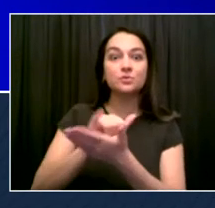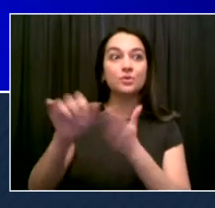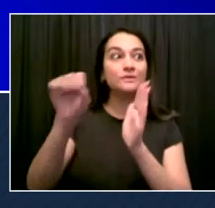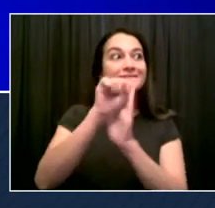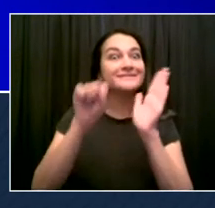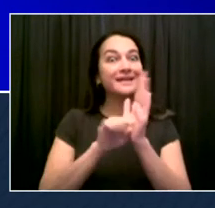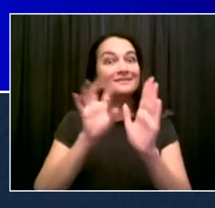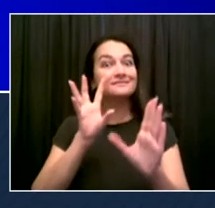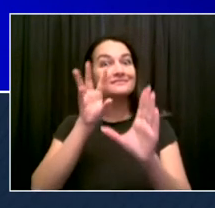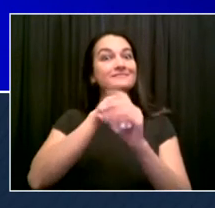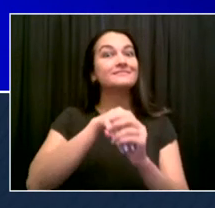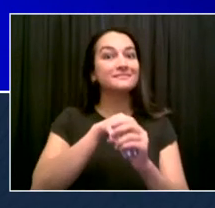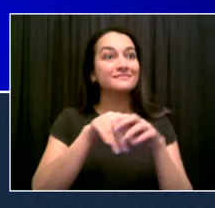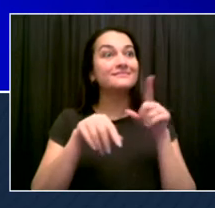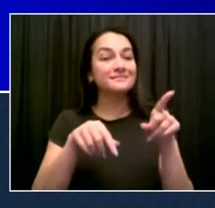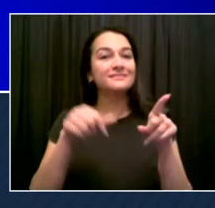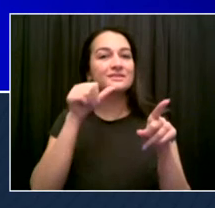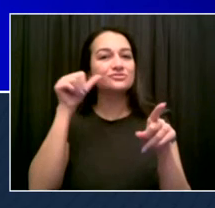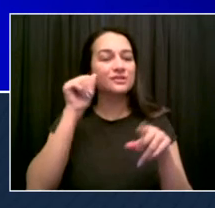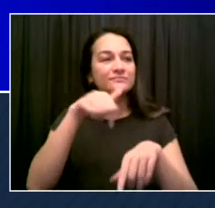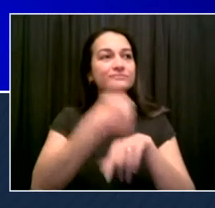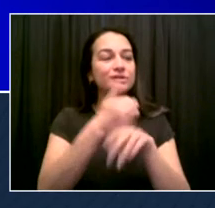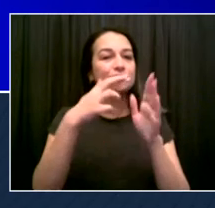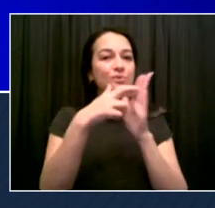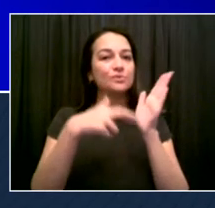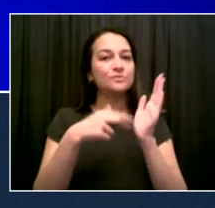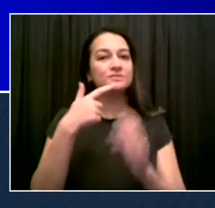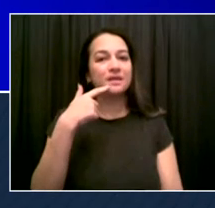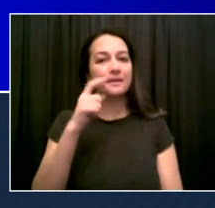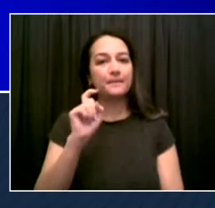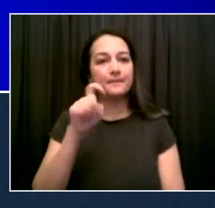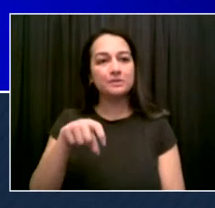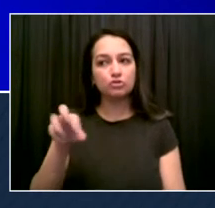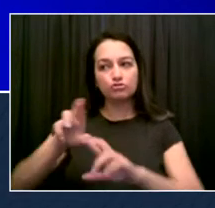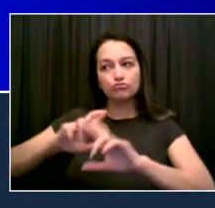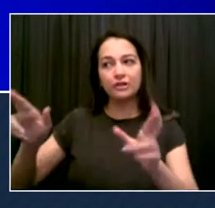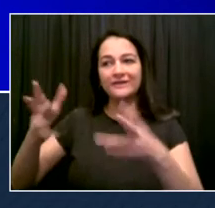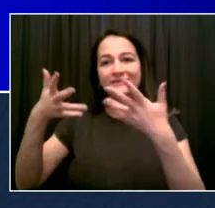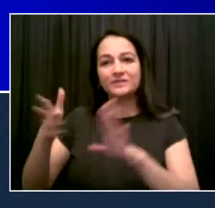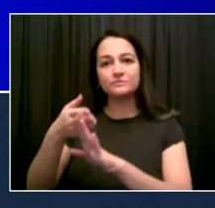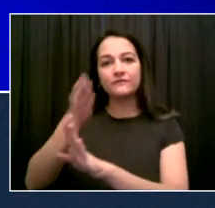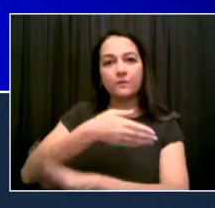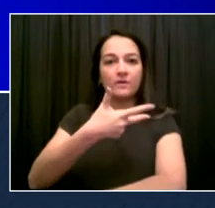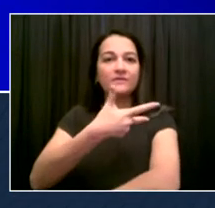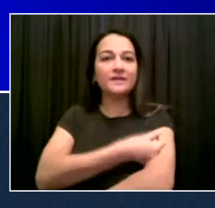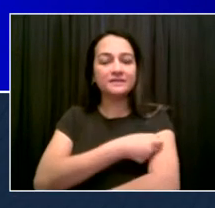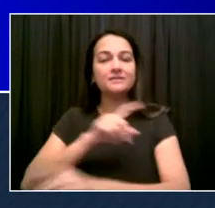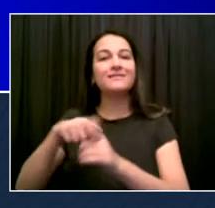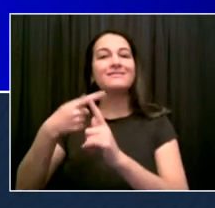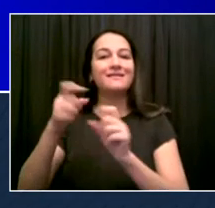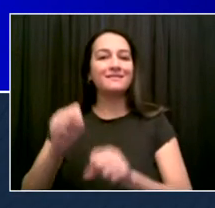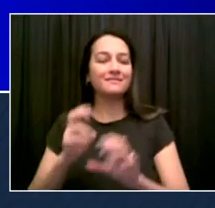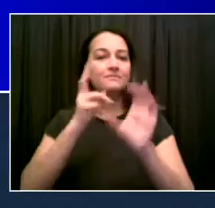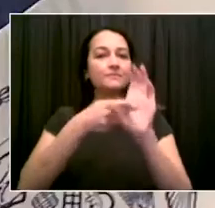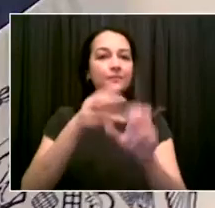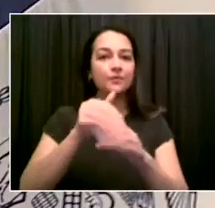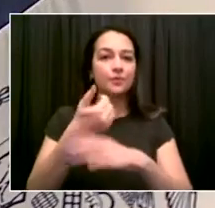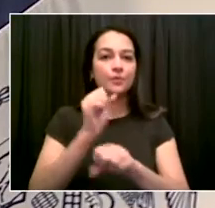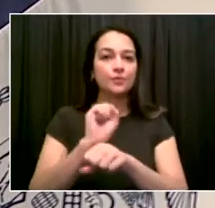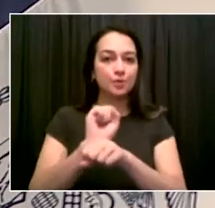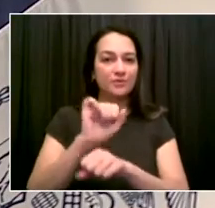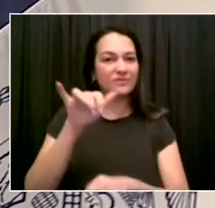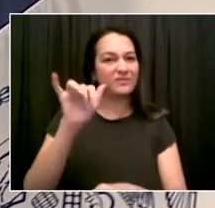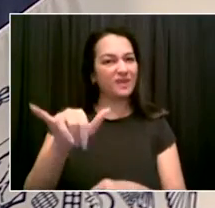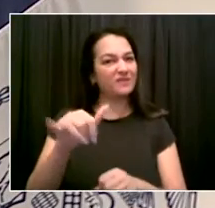are making an impact far beyond the boundaries of New York City. We're seeing our state and other states like